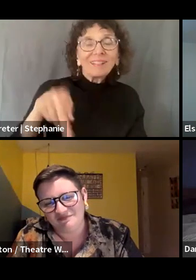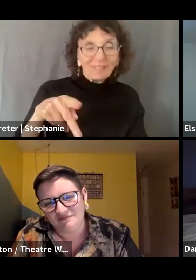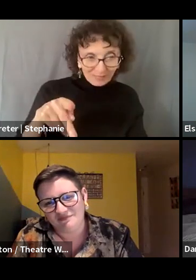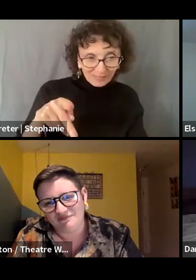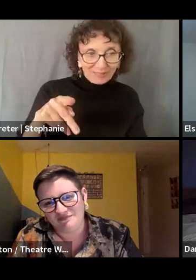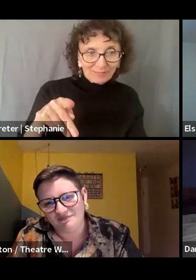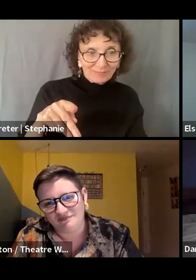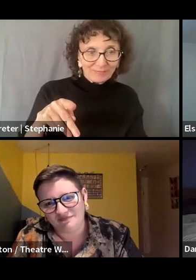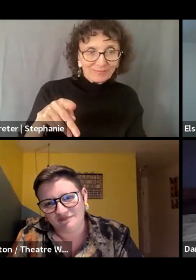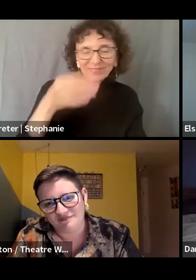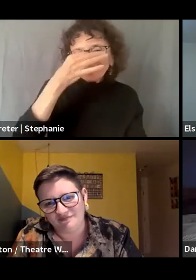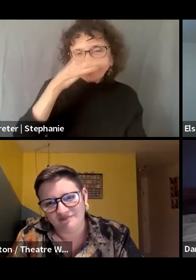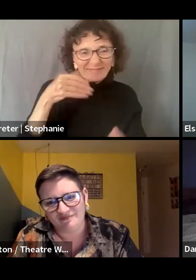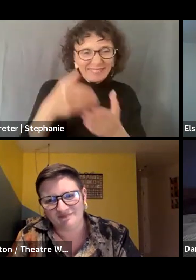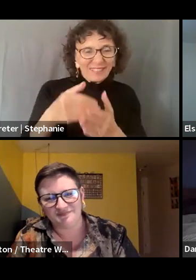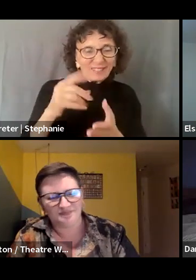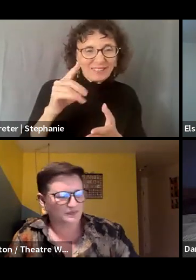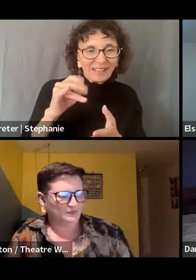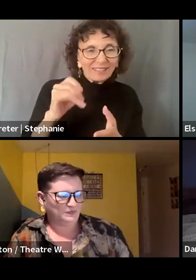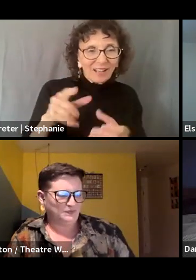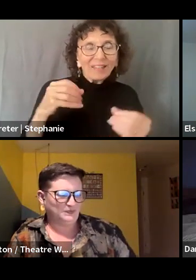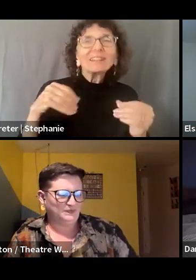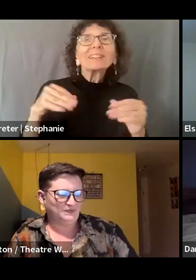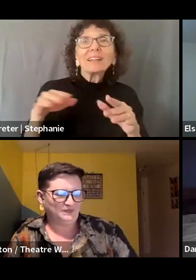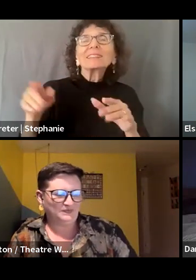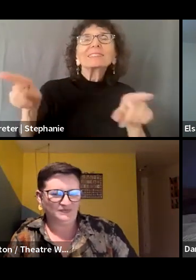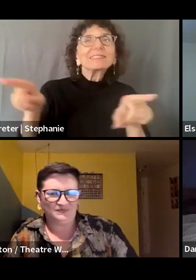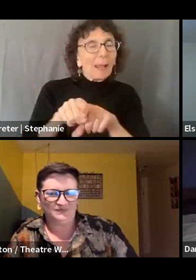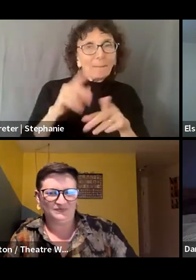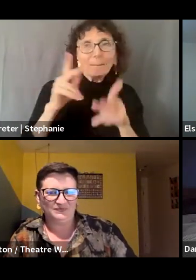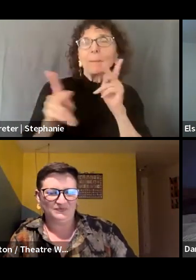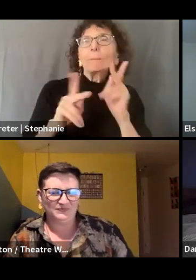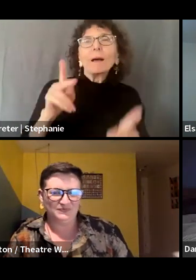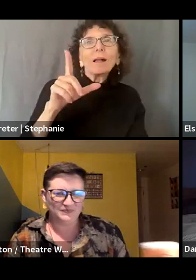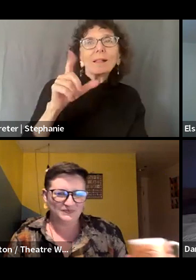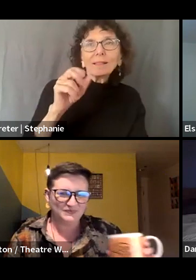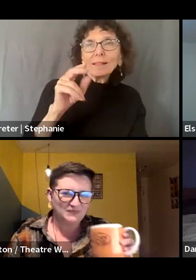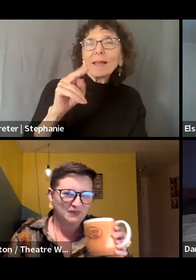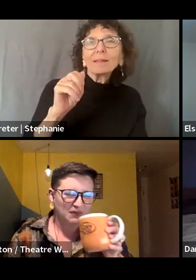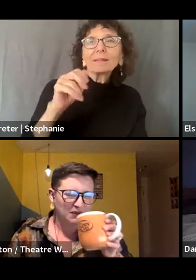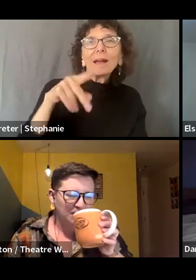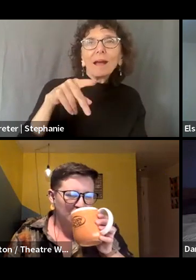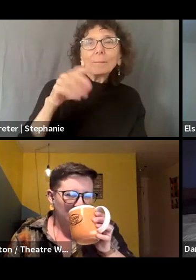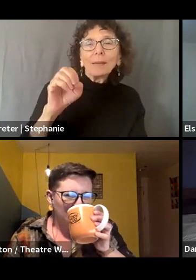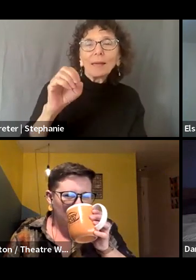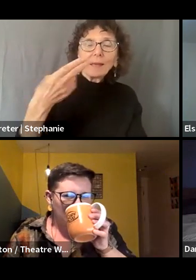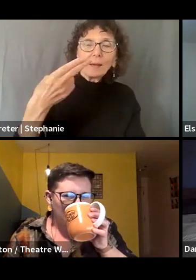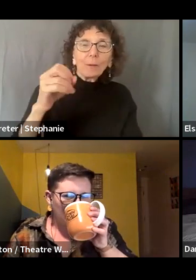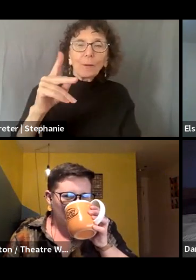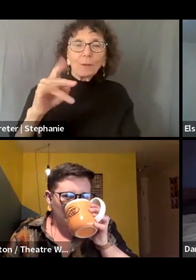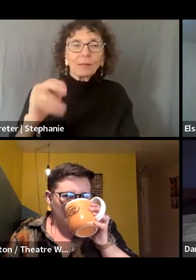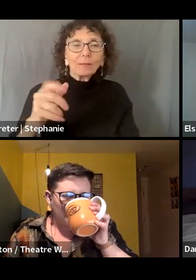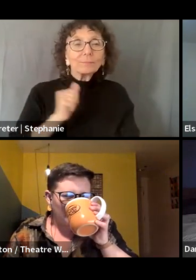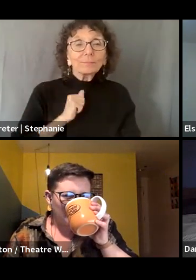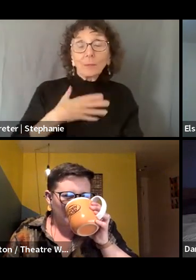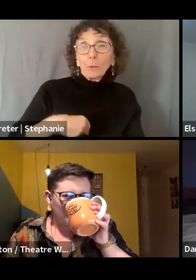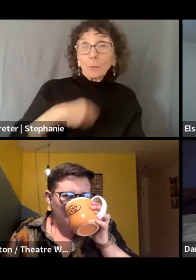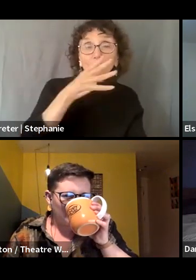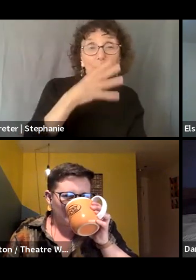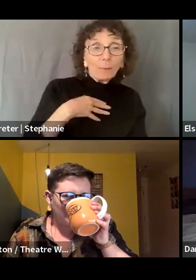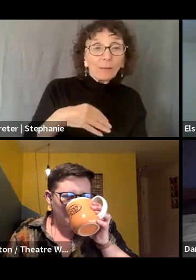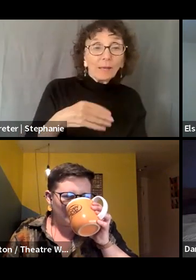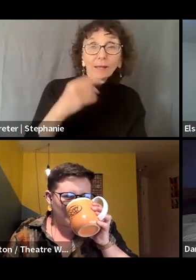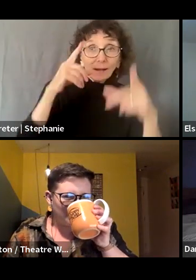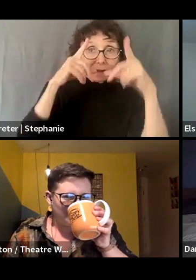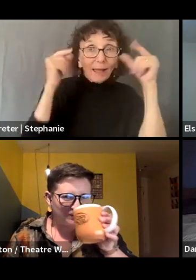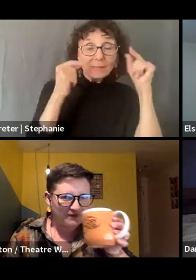not far from Daniel, also the land of the Lenape people known as Lenny, as a Lenape Hoking. Um, I am a white woman with red glasses